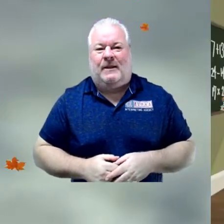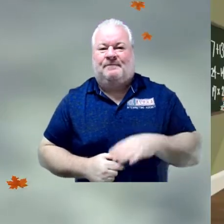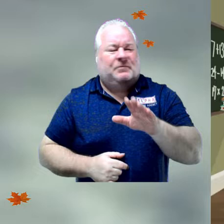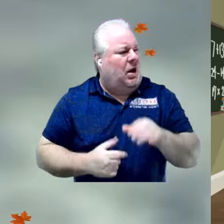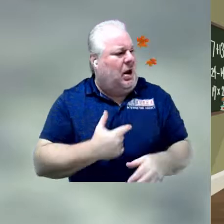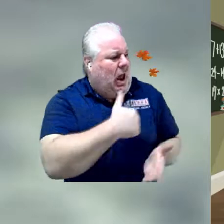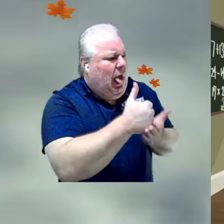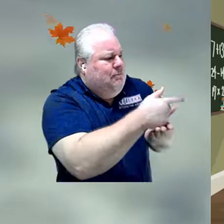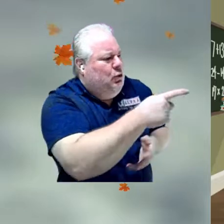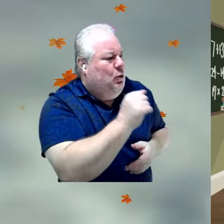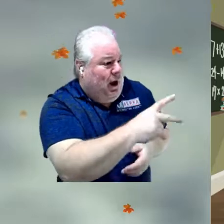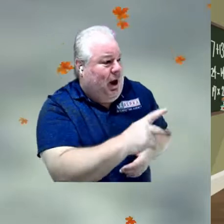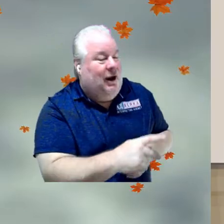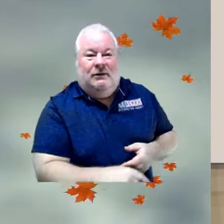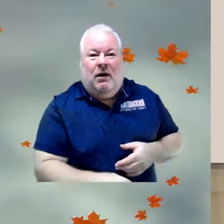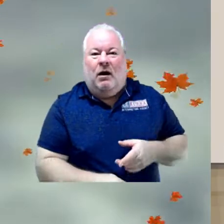Let me get that for you.